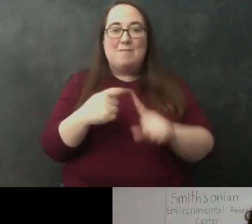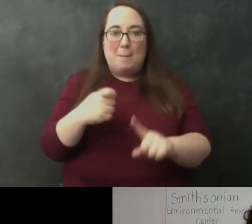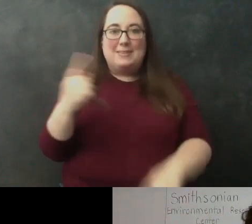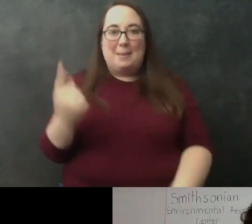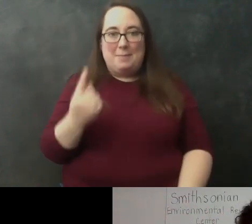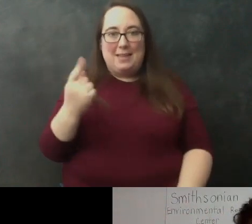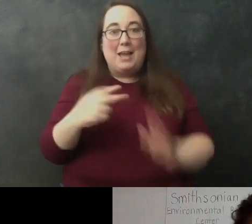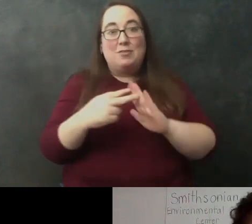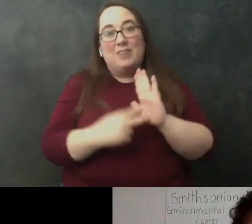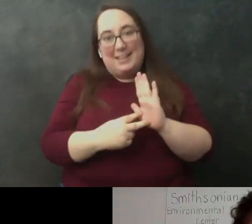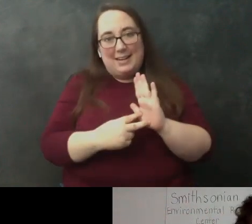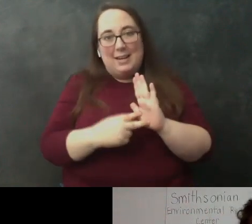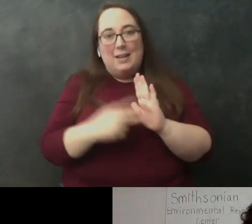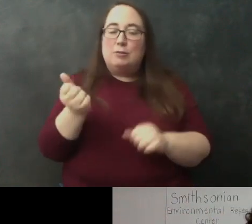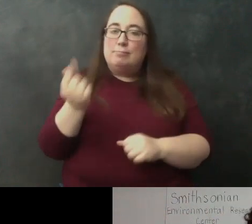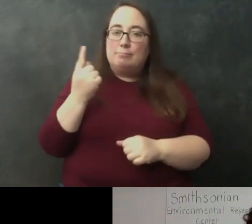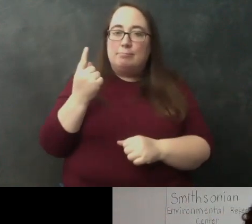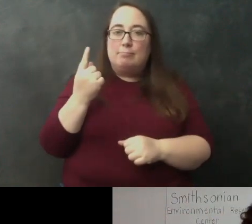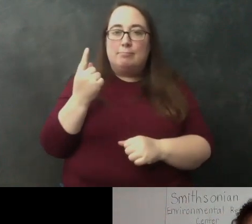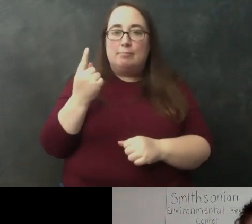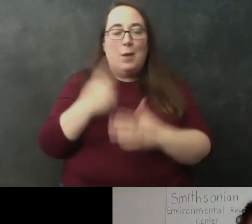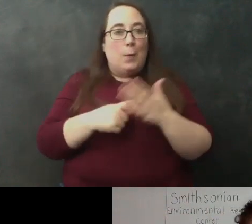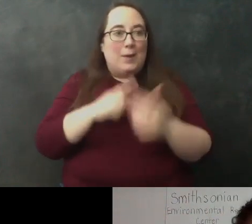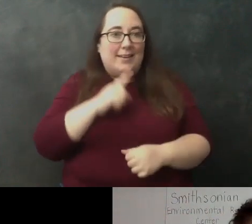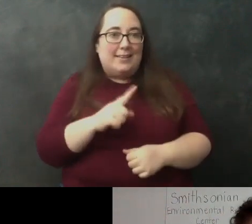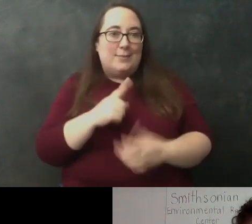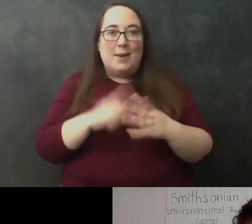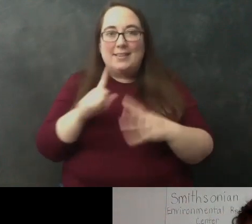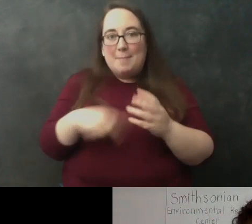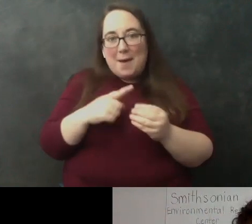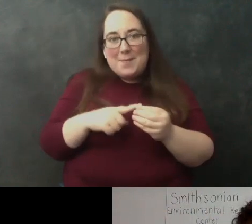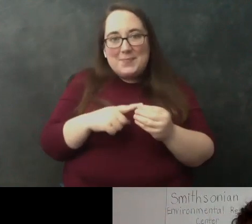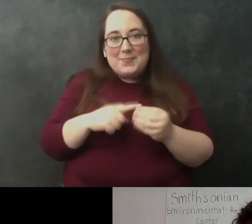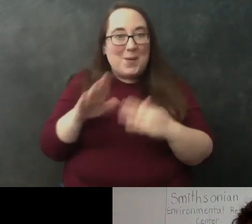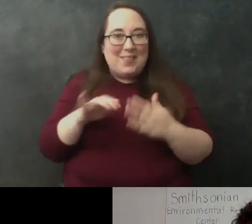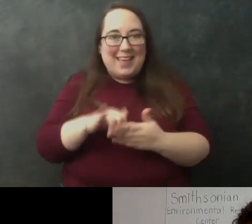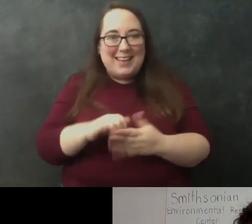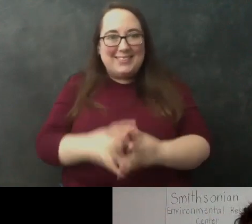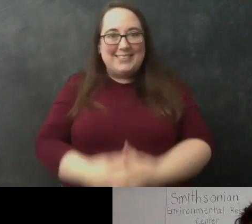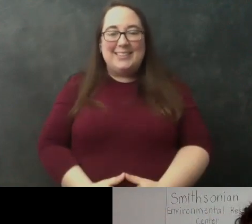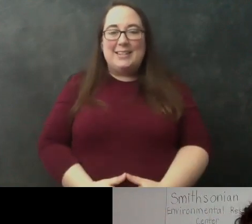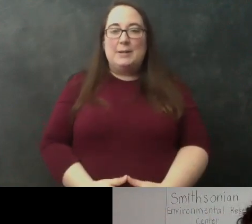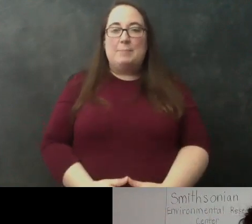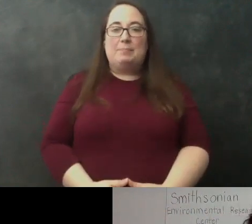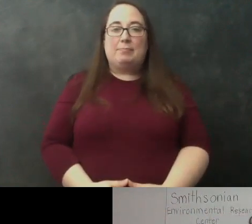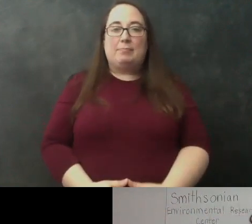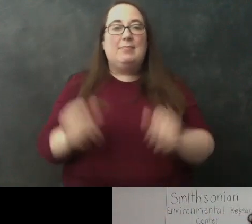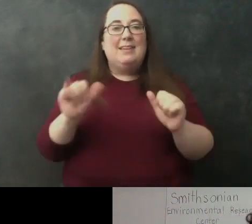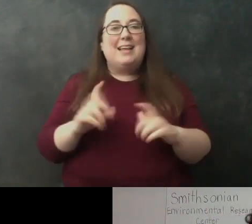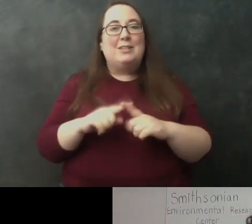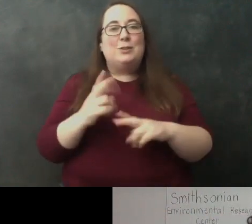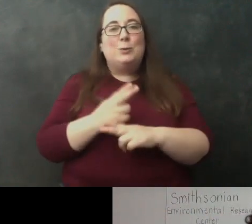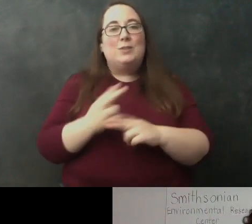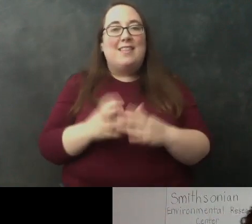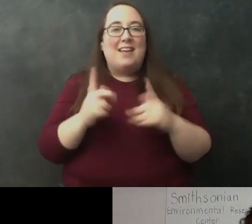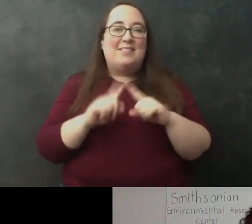read it so you can understand what it is what it's about all of that so scientists use a lot of different they do a lot